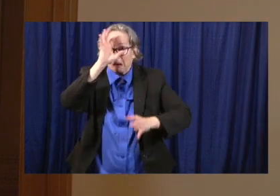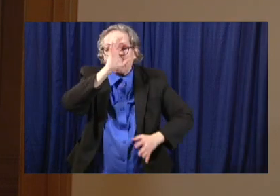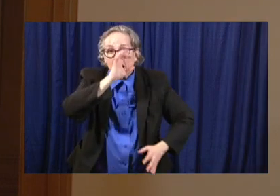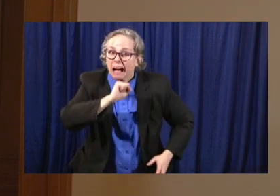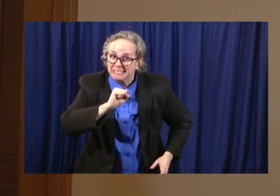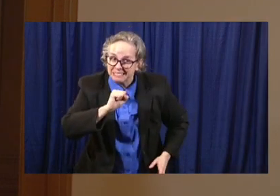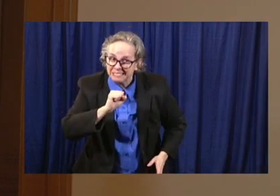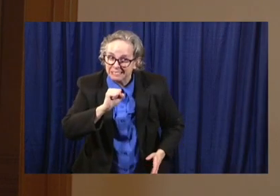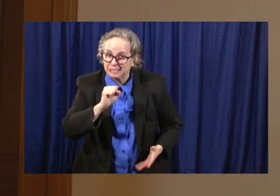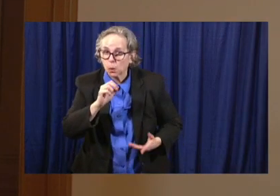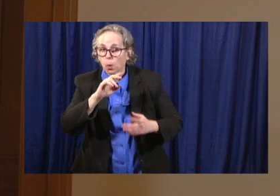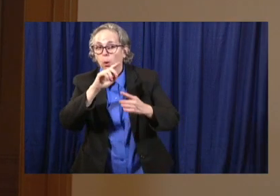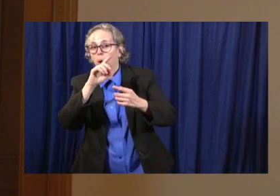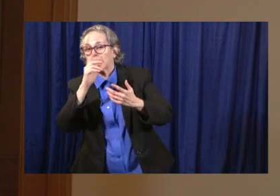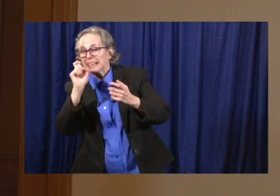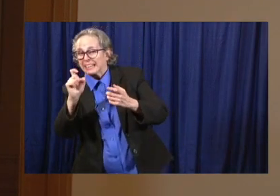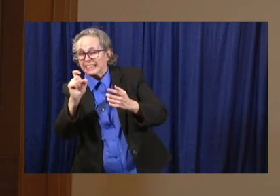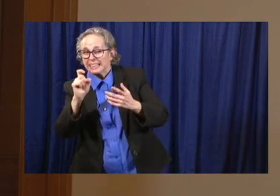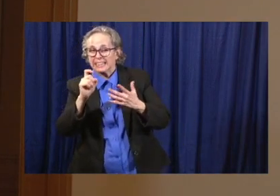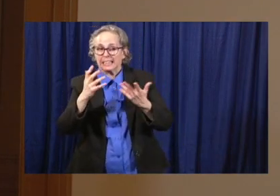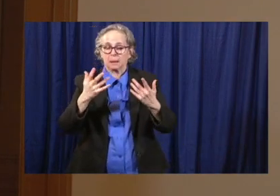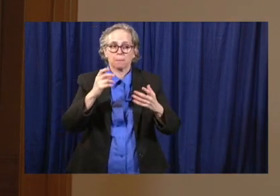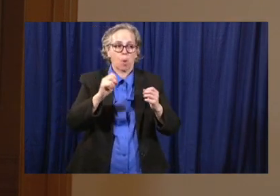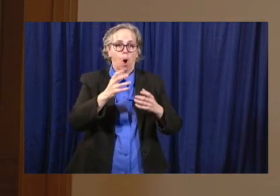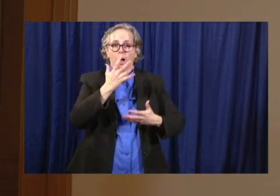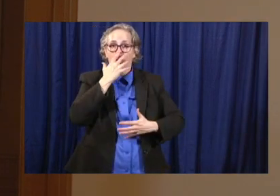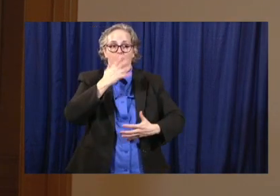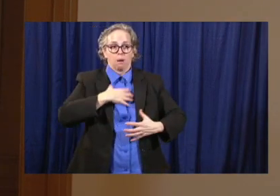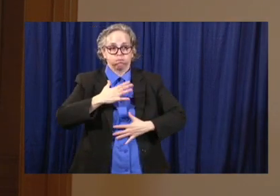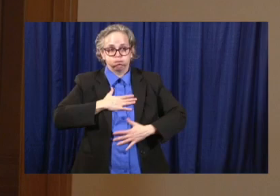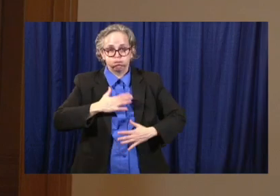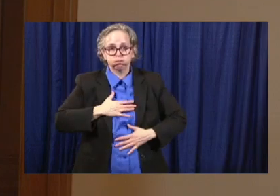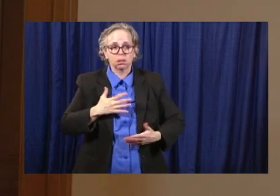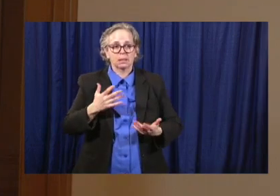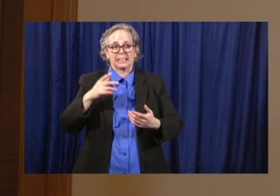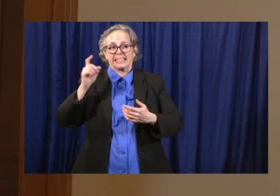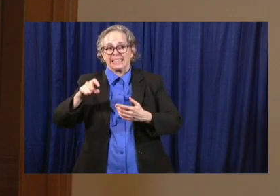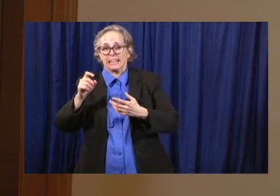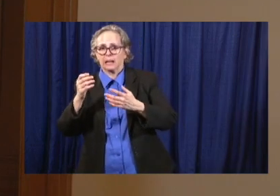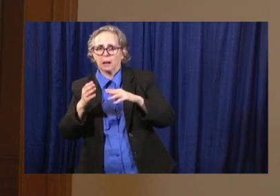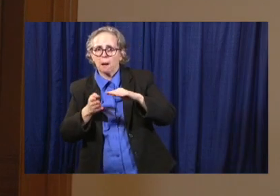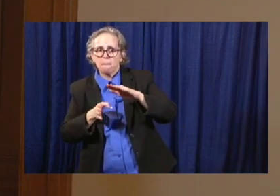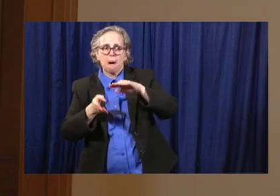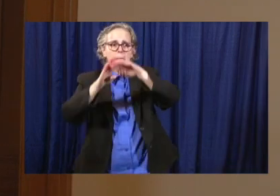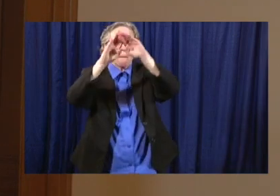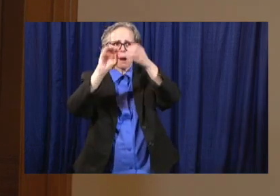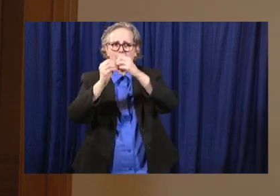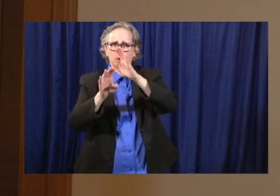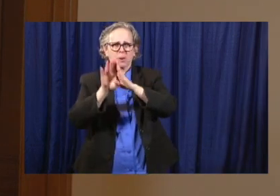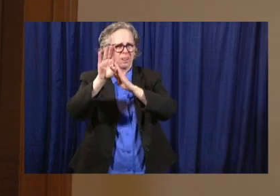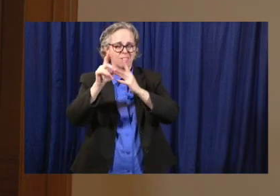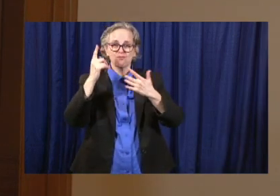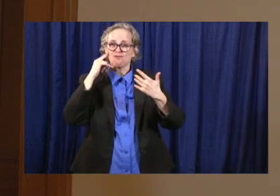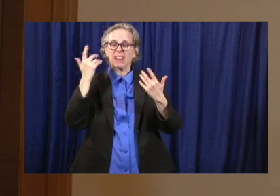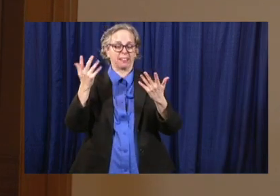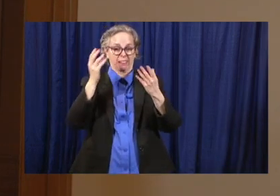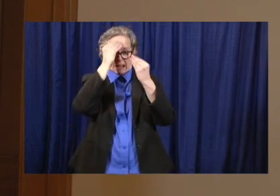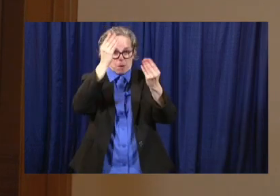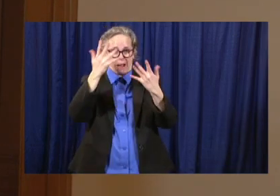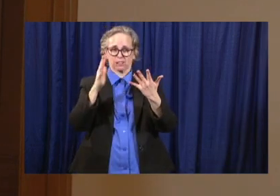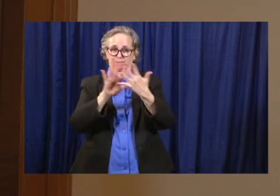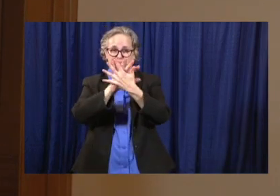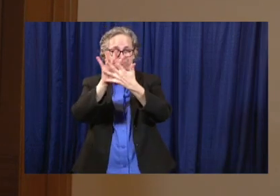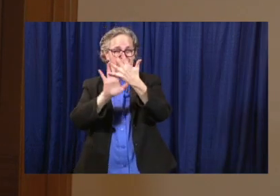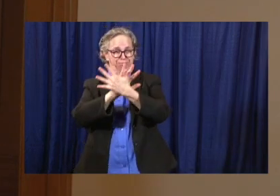more ventilators than not but it's very very general directional science it's important to think about worst